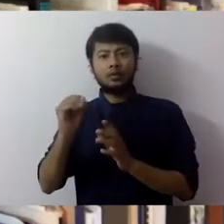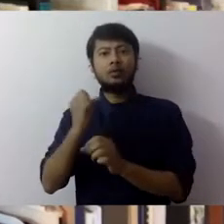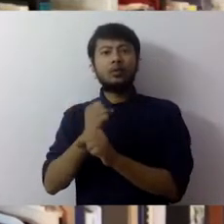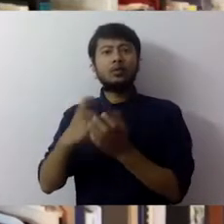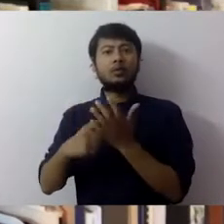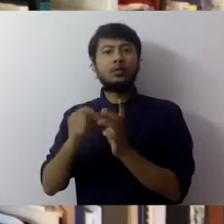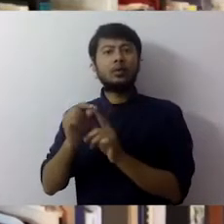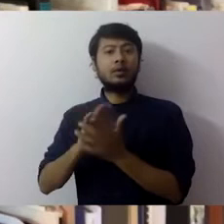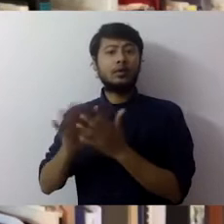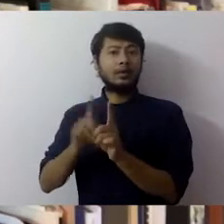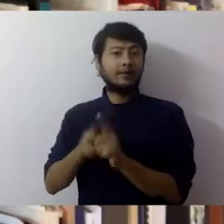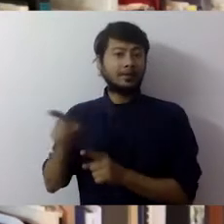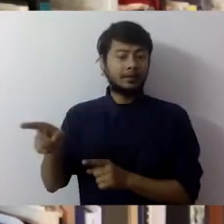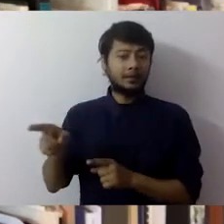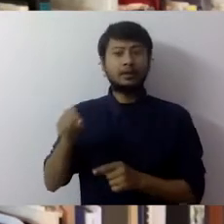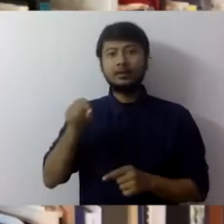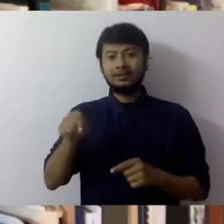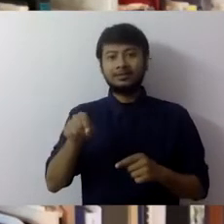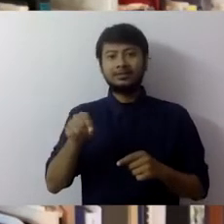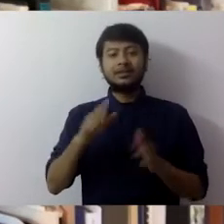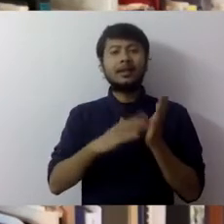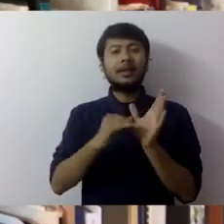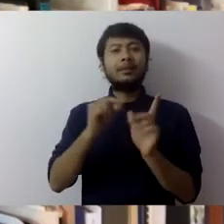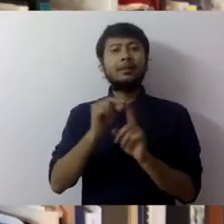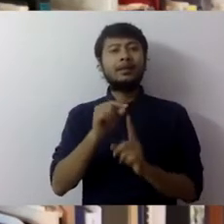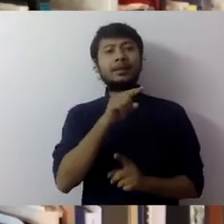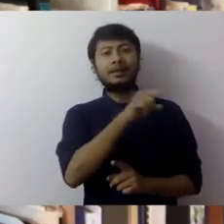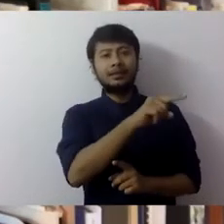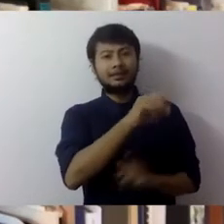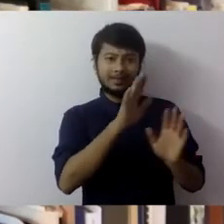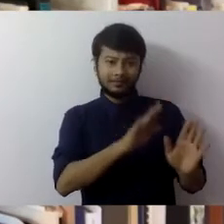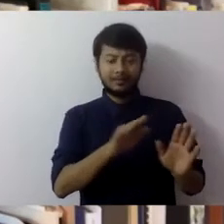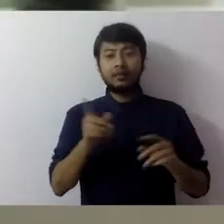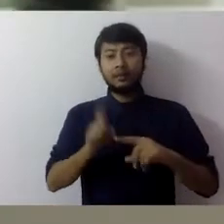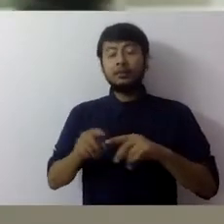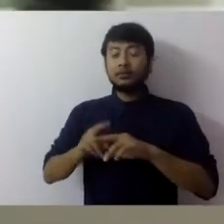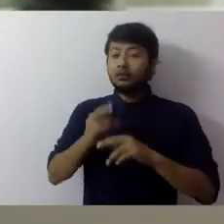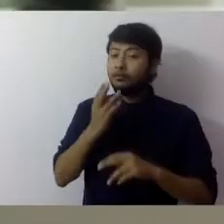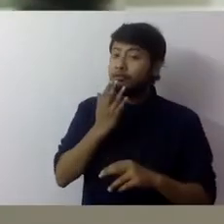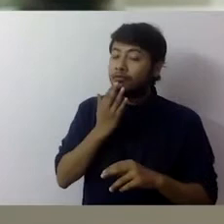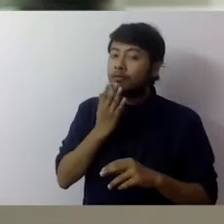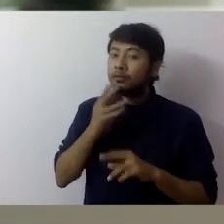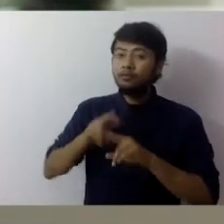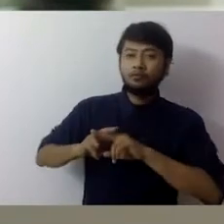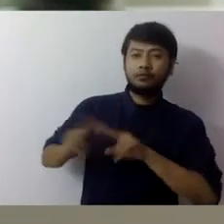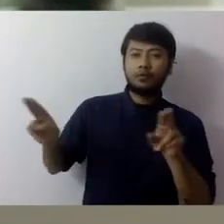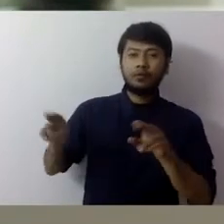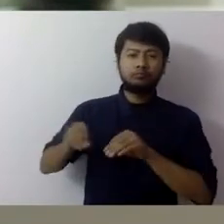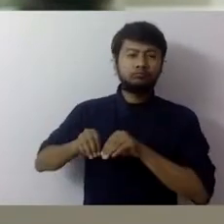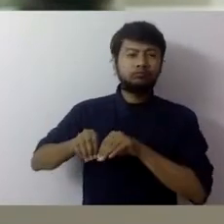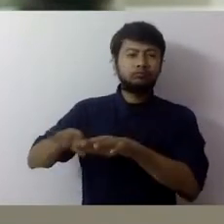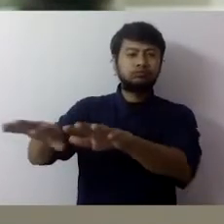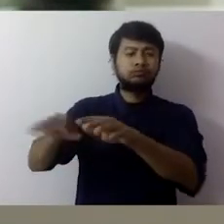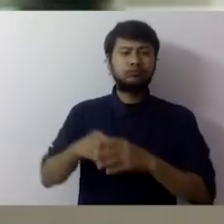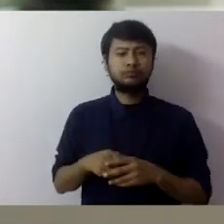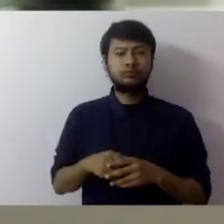printing like the print in the map collection and full color printing. The Bortola print however was hand